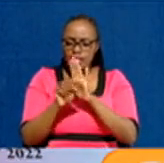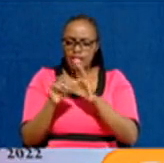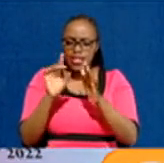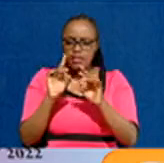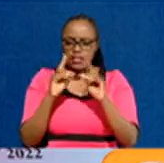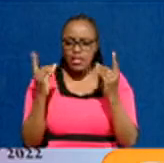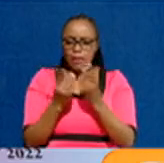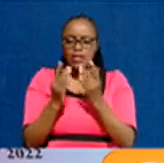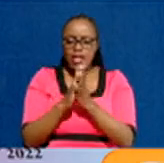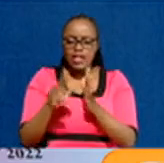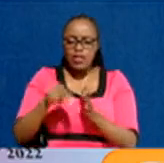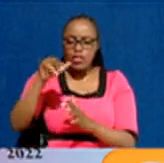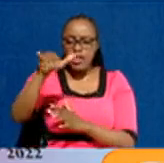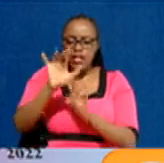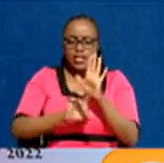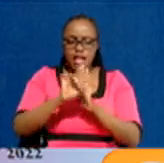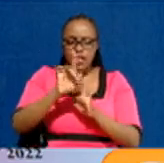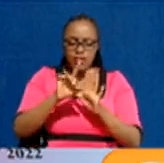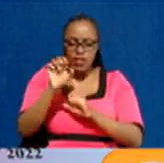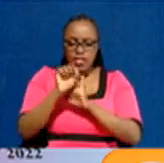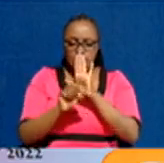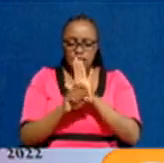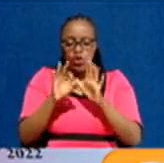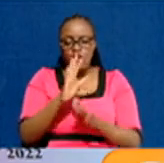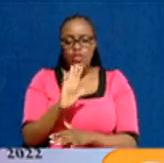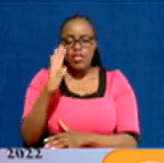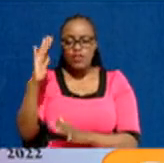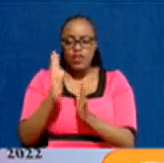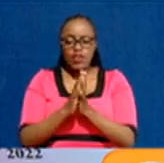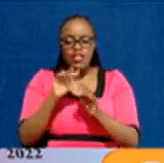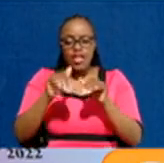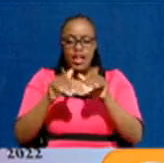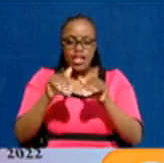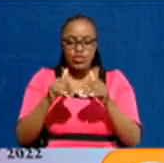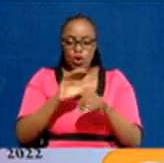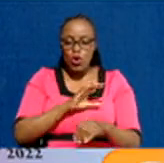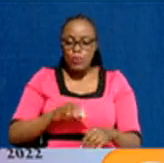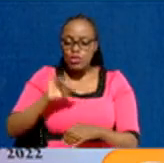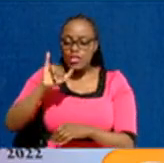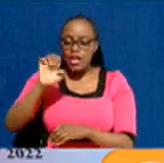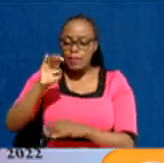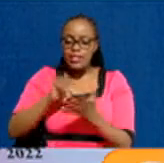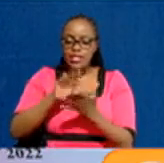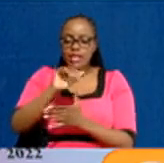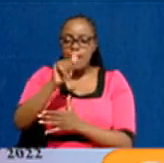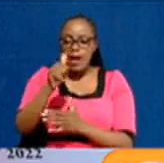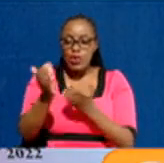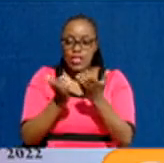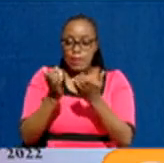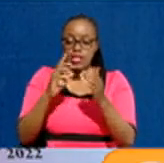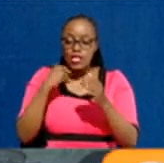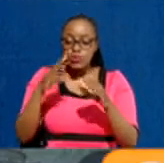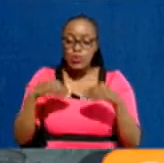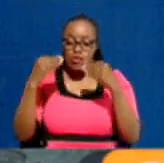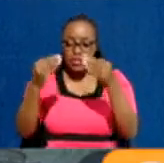Regional and Northern Corridor Development, State Department for Wildlife and the Electoral Commission, IEBC, yet to reimburse businesses that have supplied